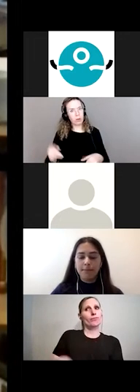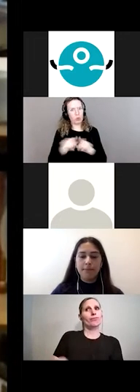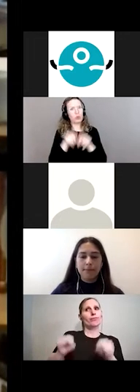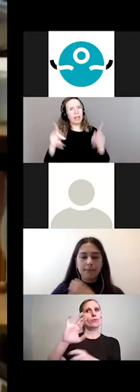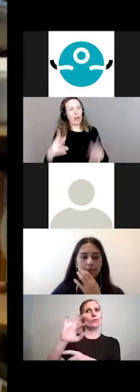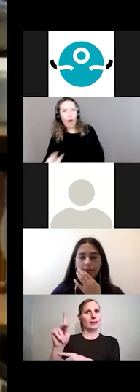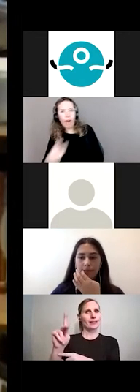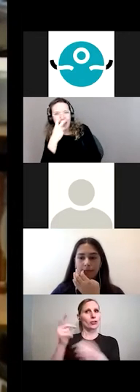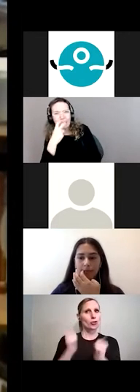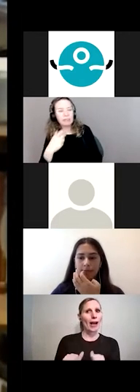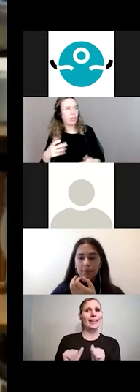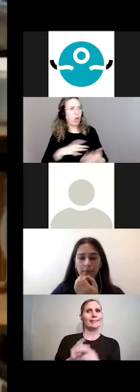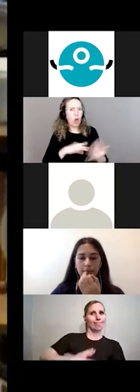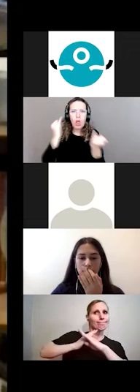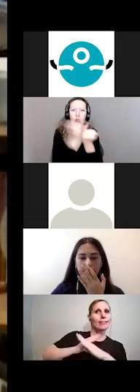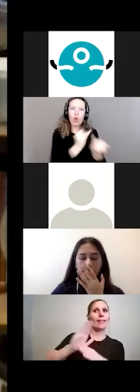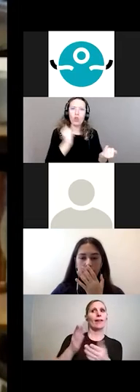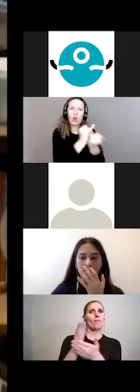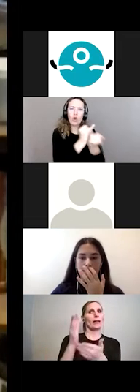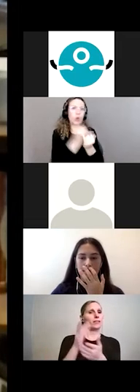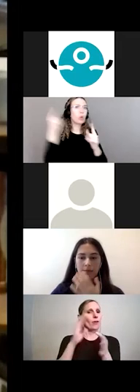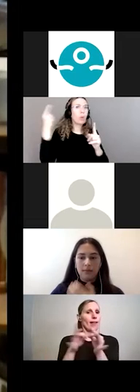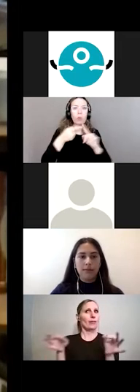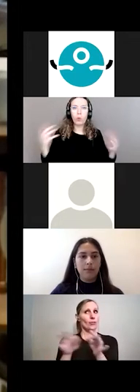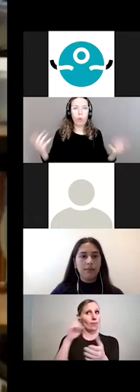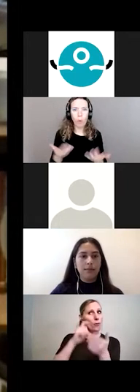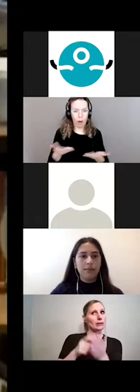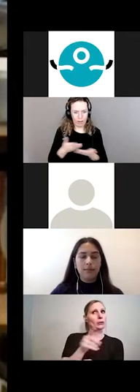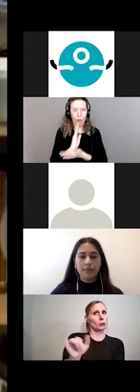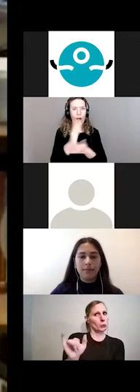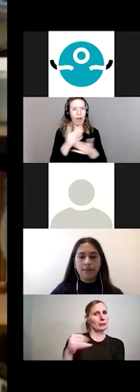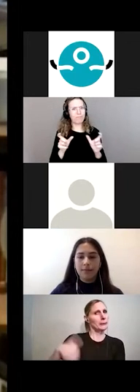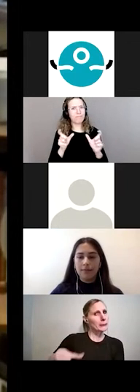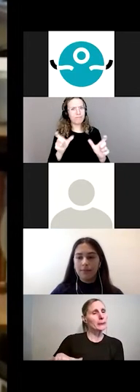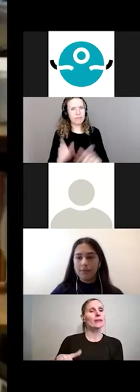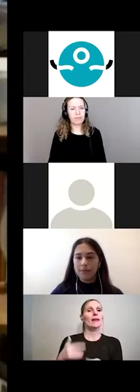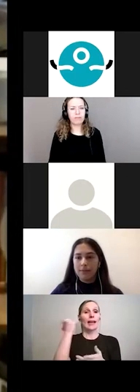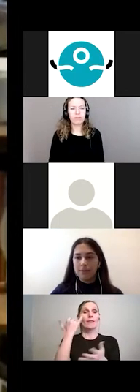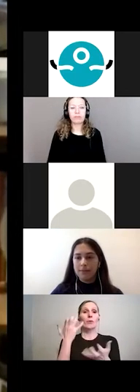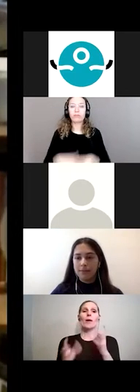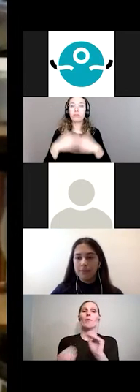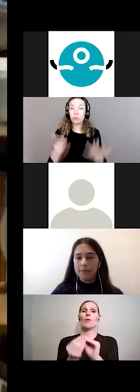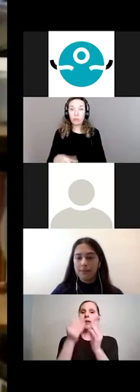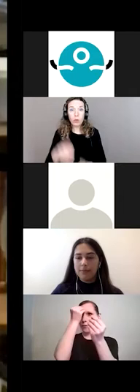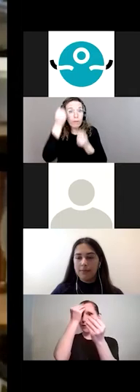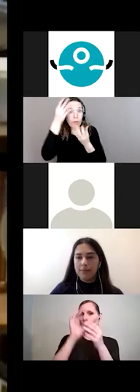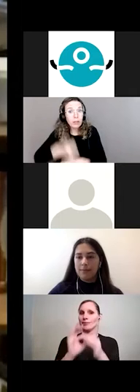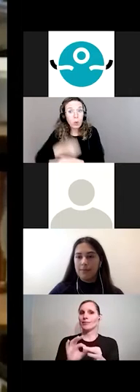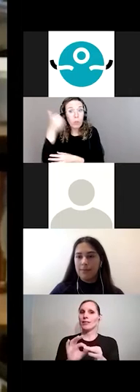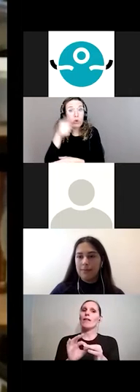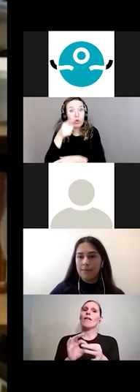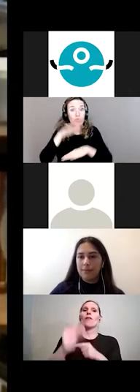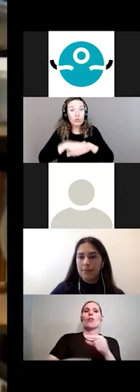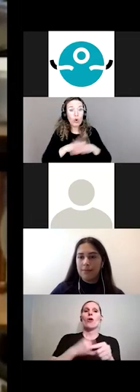engage in in order to defend those language rights. If you'd like to find more information about the Global Coalition for Language